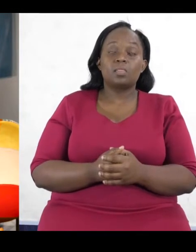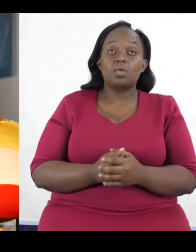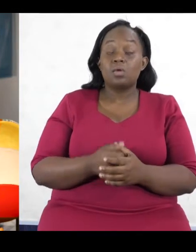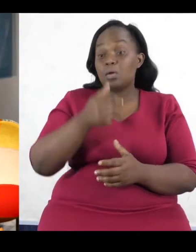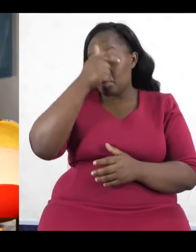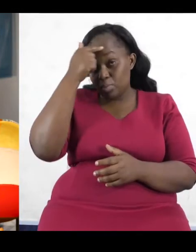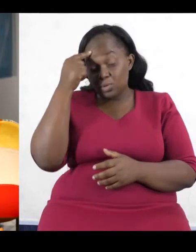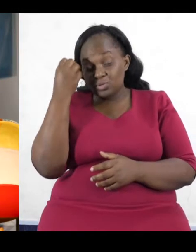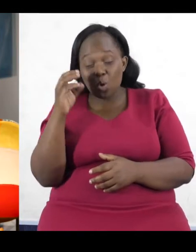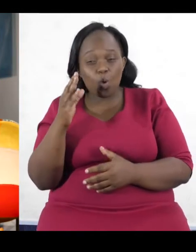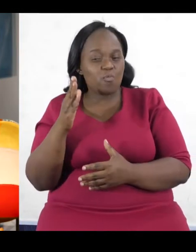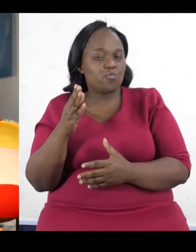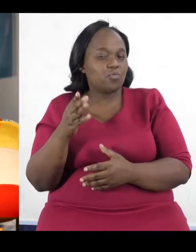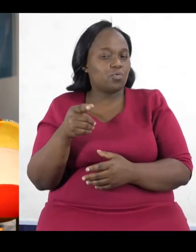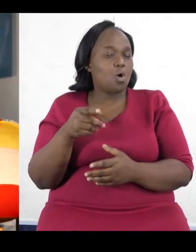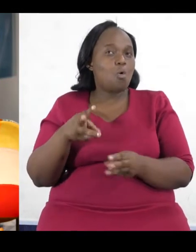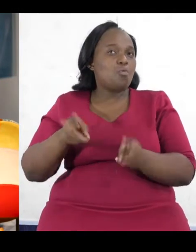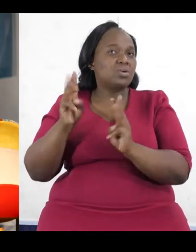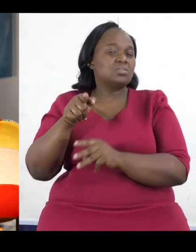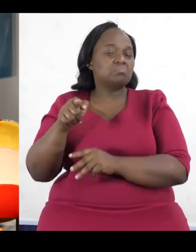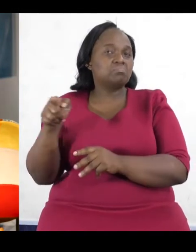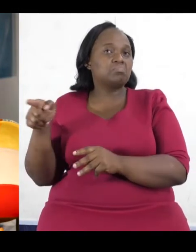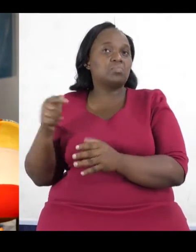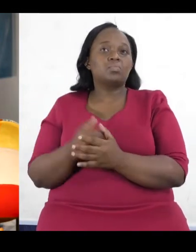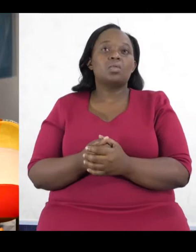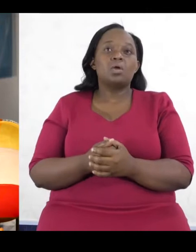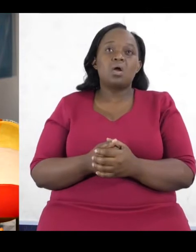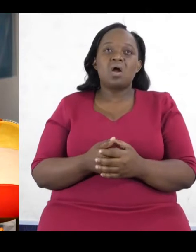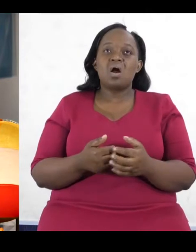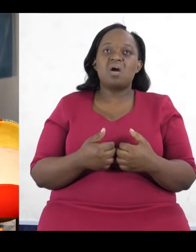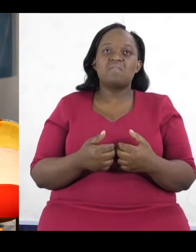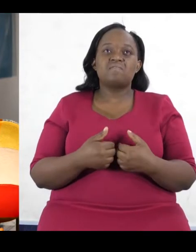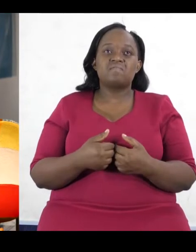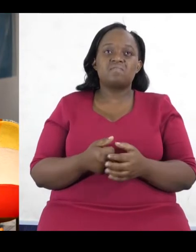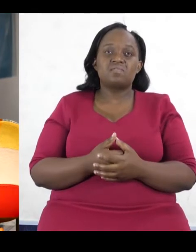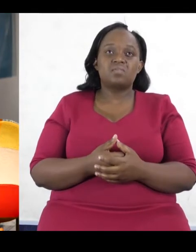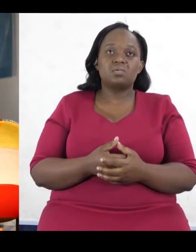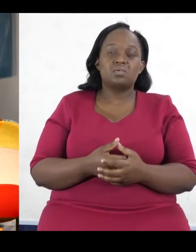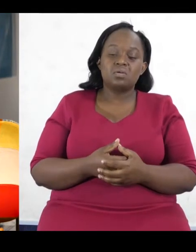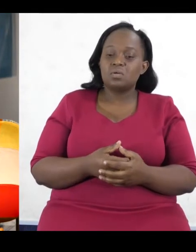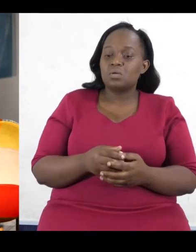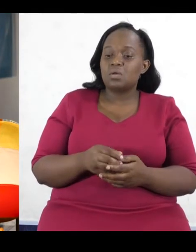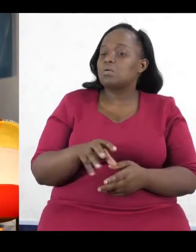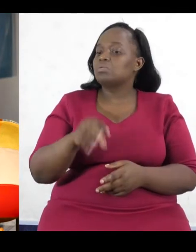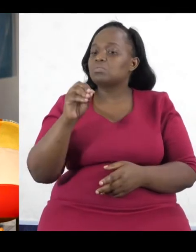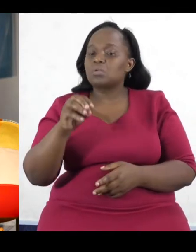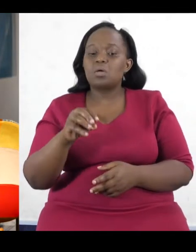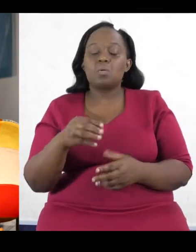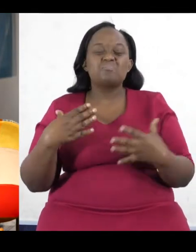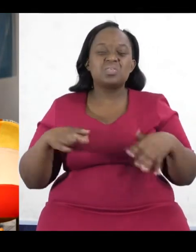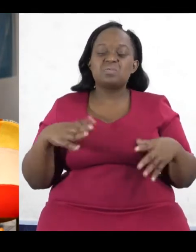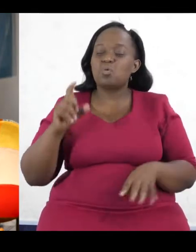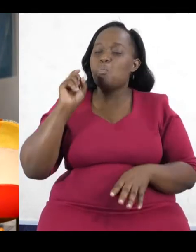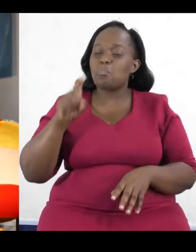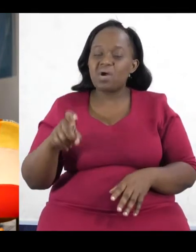up having, you know, we have specific people who get into this offices, who maybe may not have the best